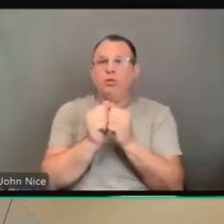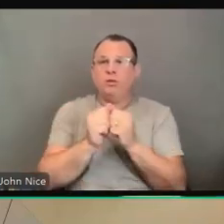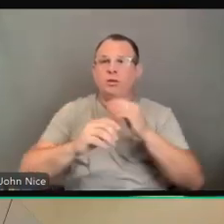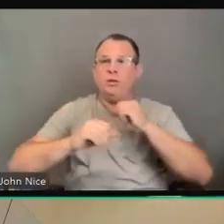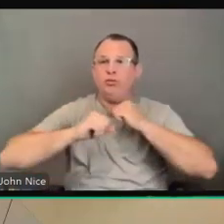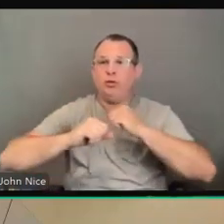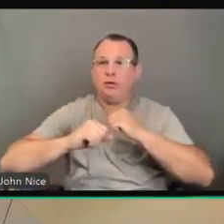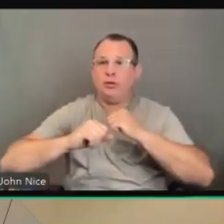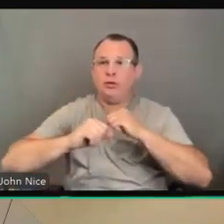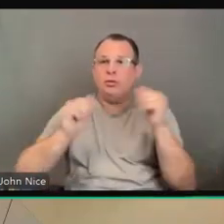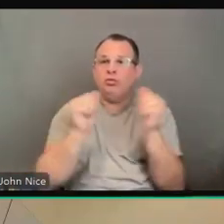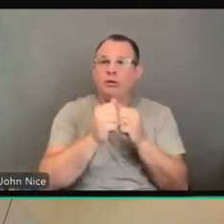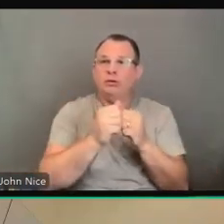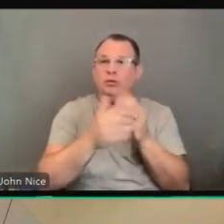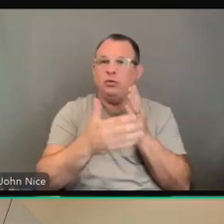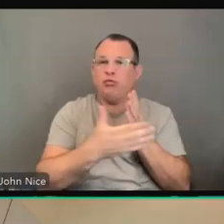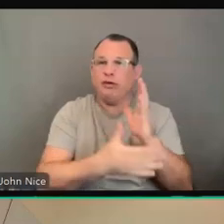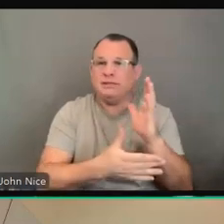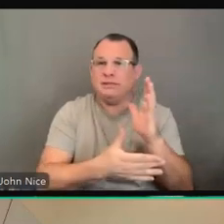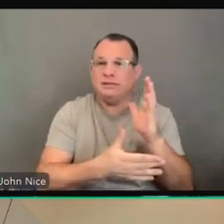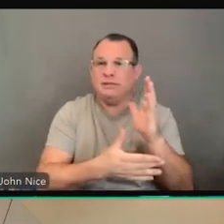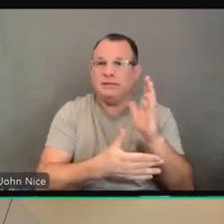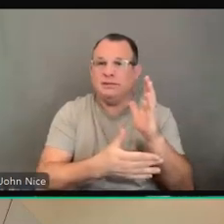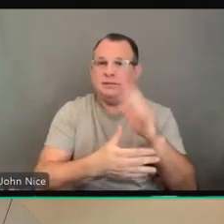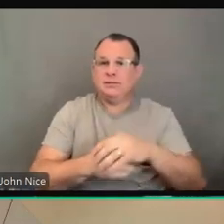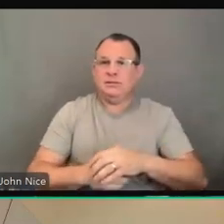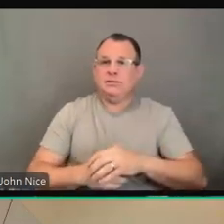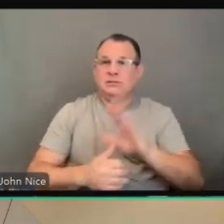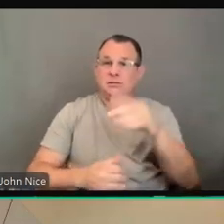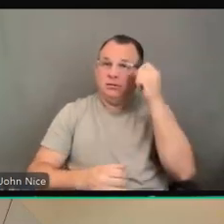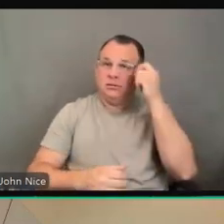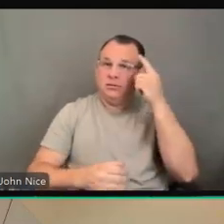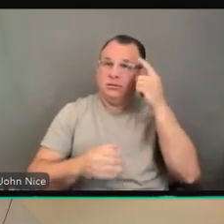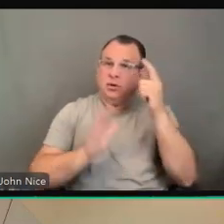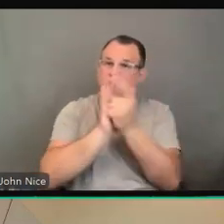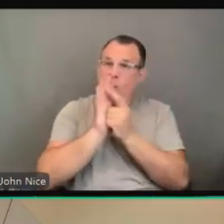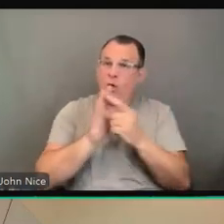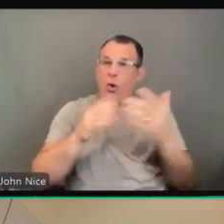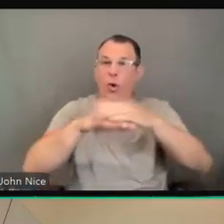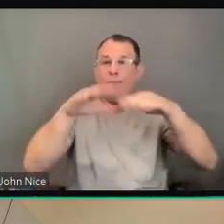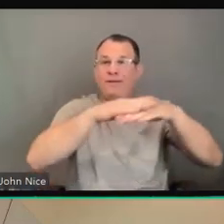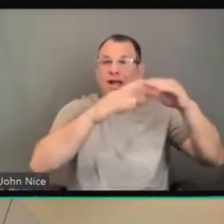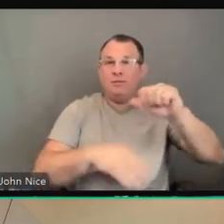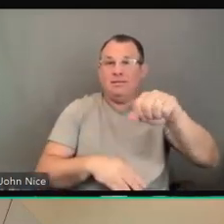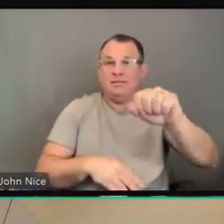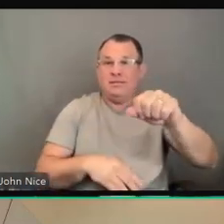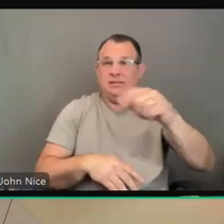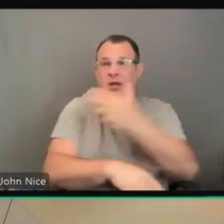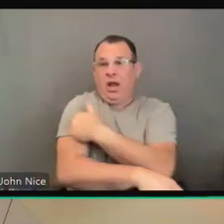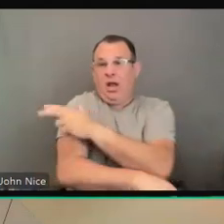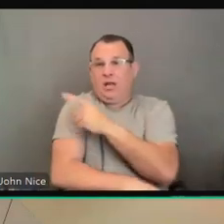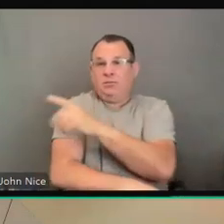right. They are overlapping to the laws that the hospital has to also